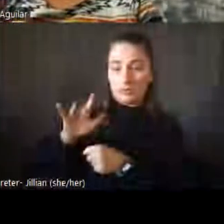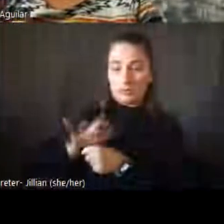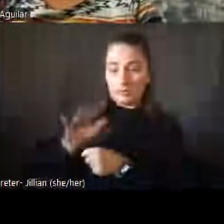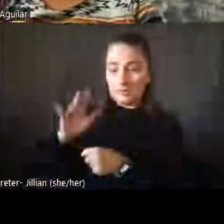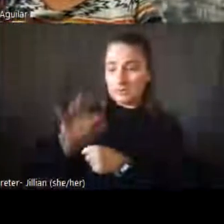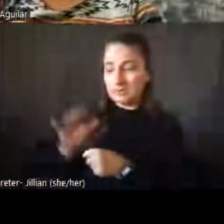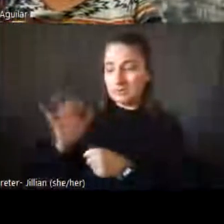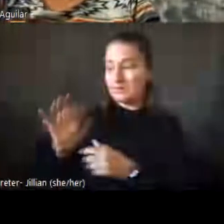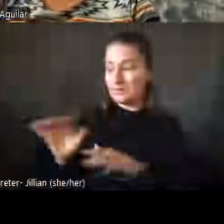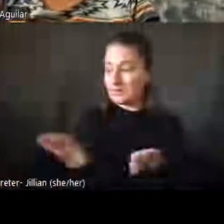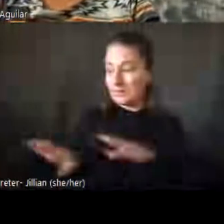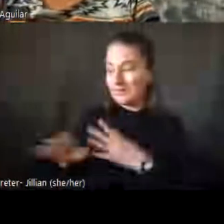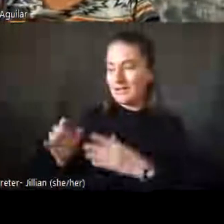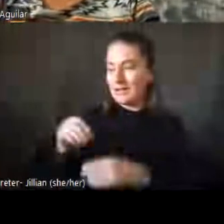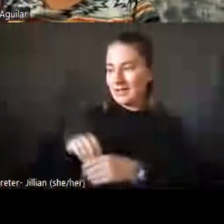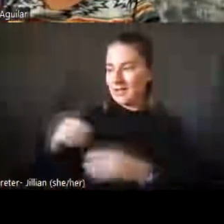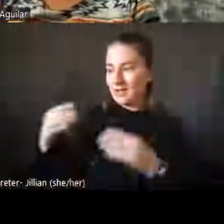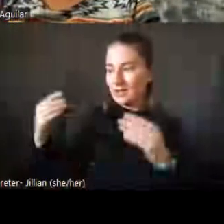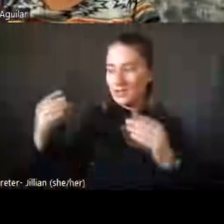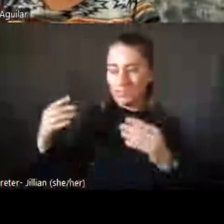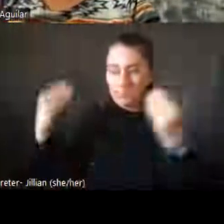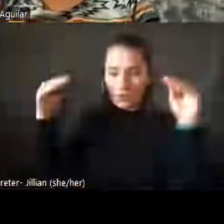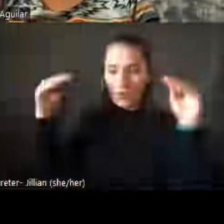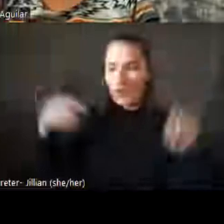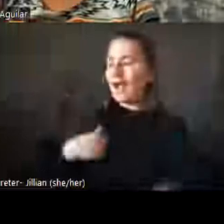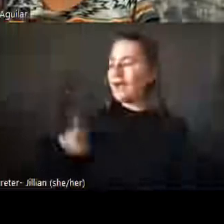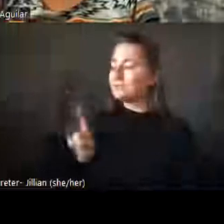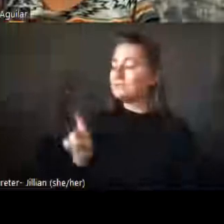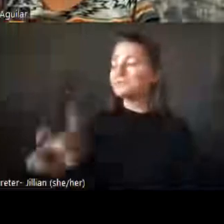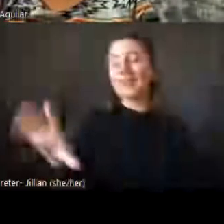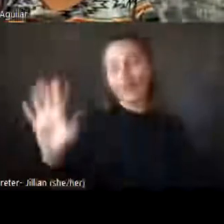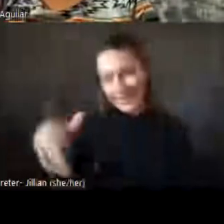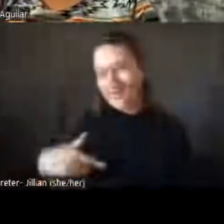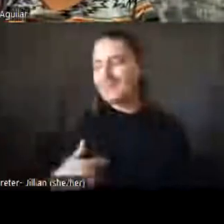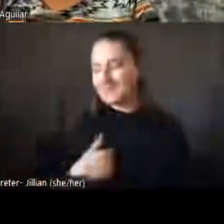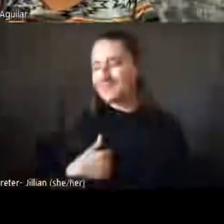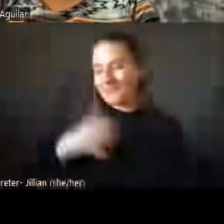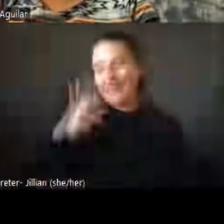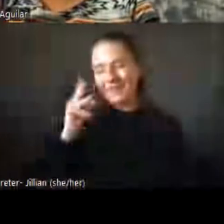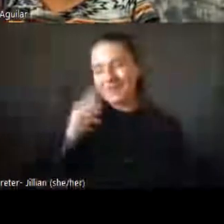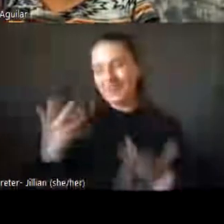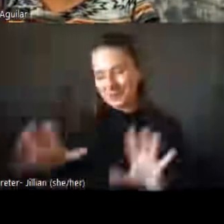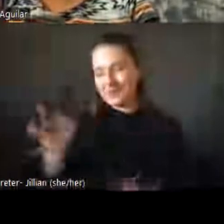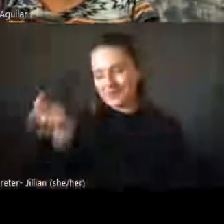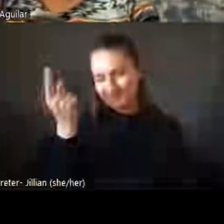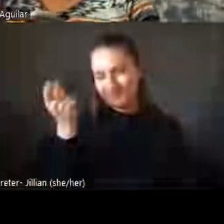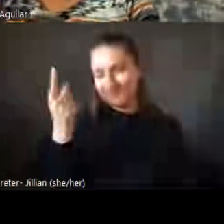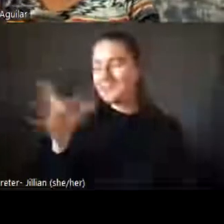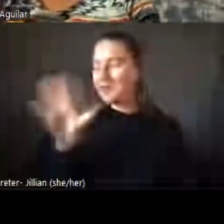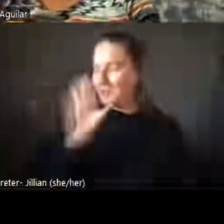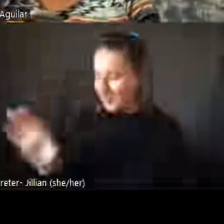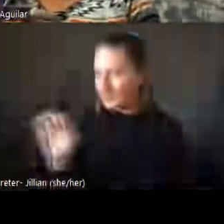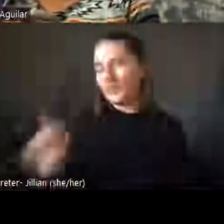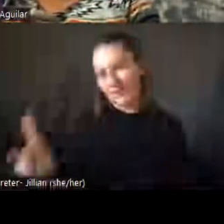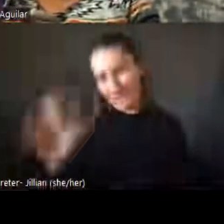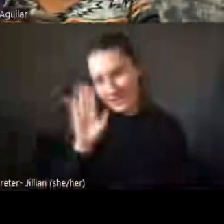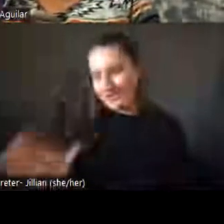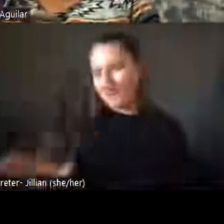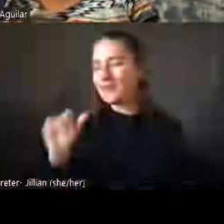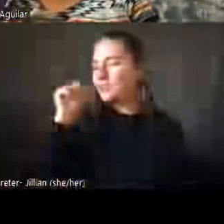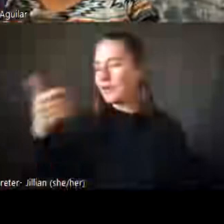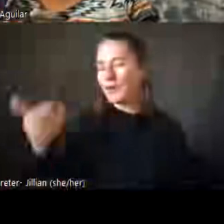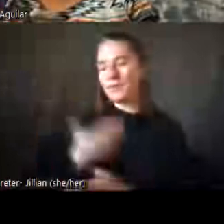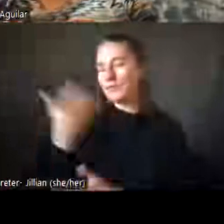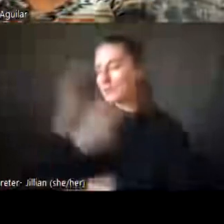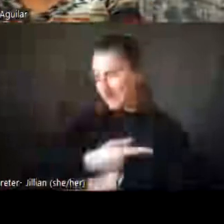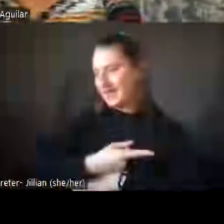of those parents that go up to them and be like, you know what? I was there. It's okay. You know what? It's going to be all right. Tomorrow's a new day,